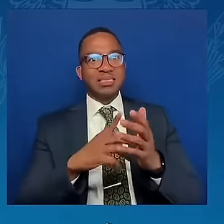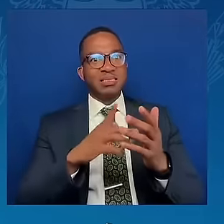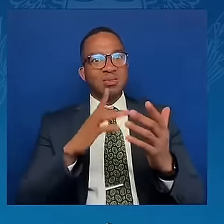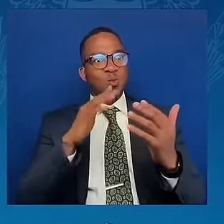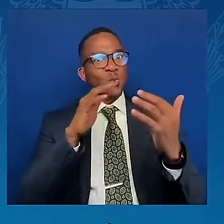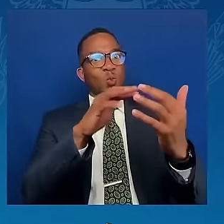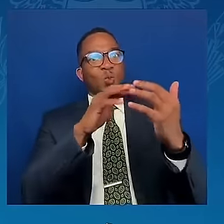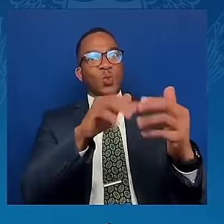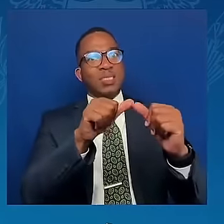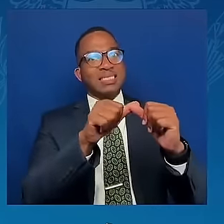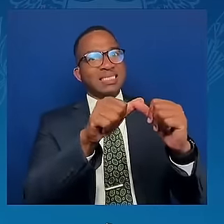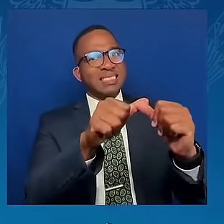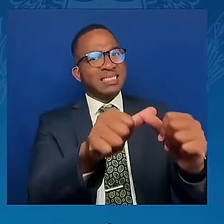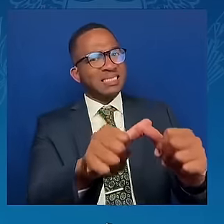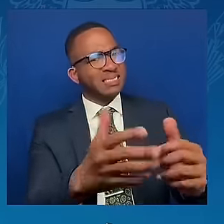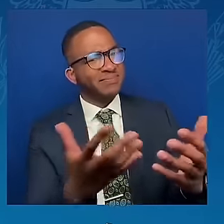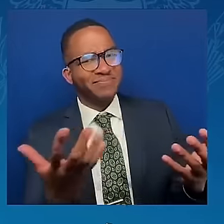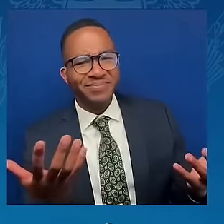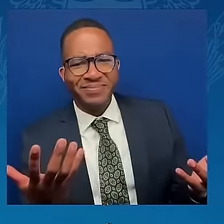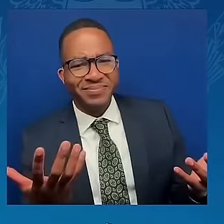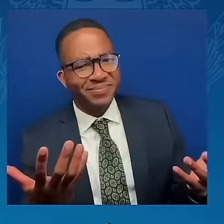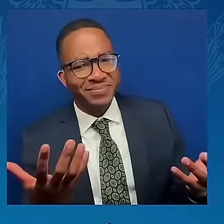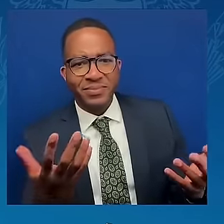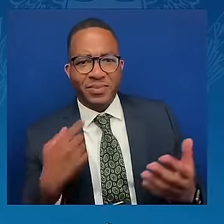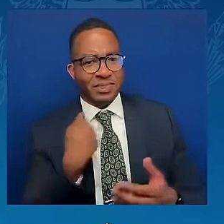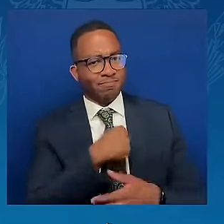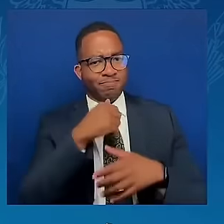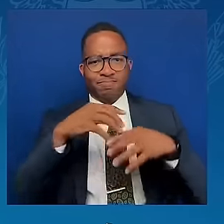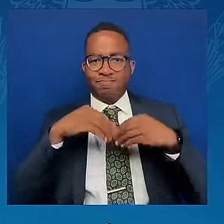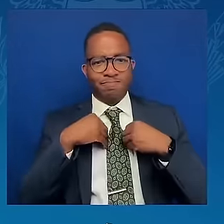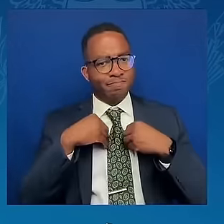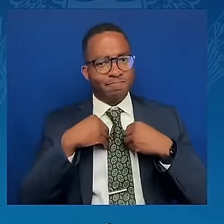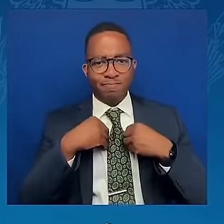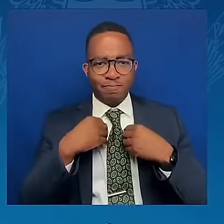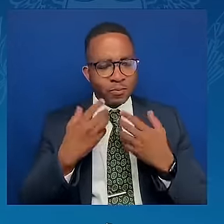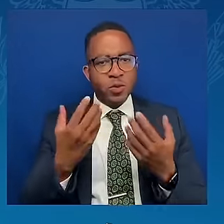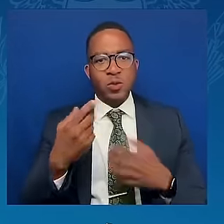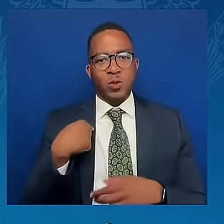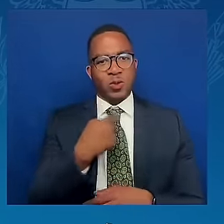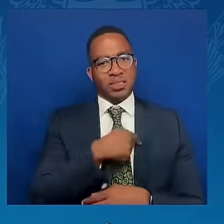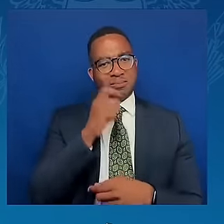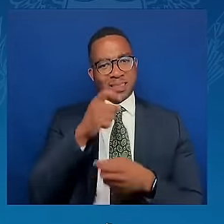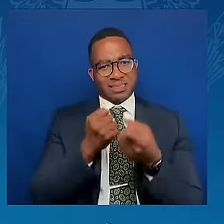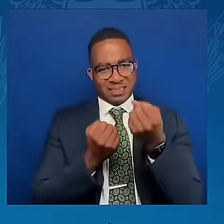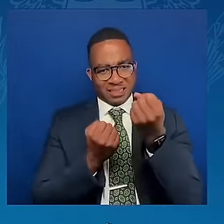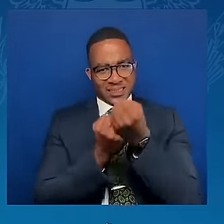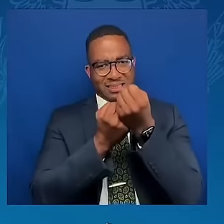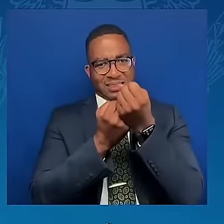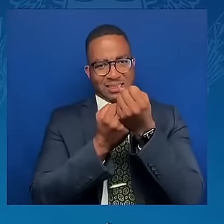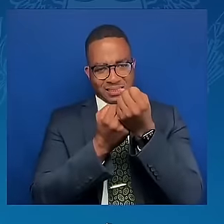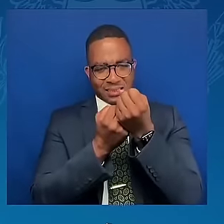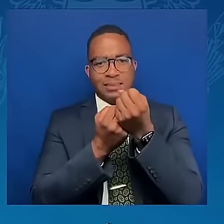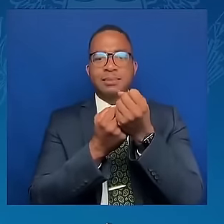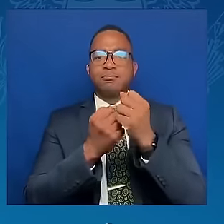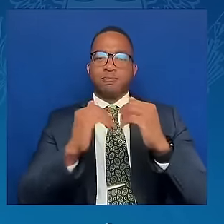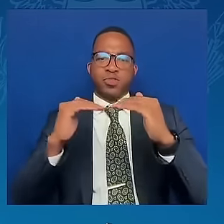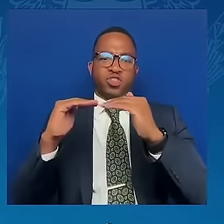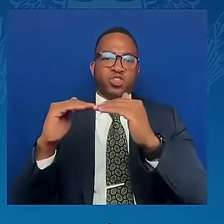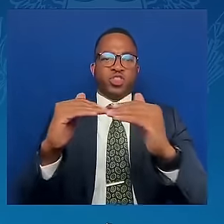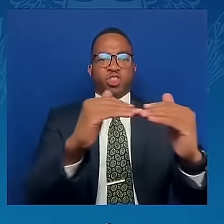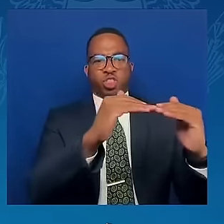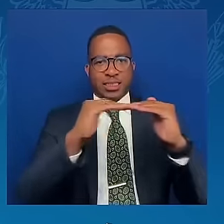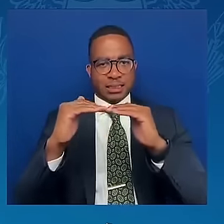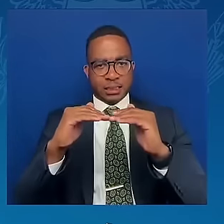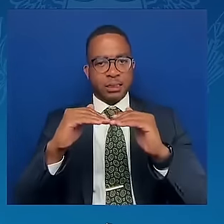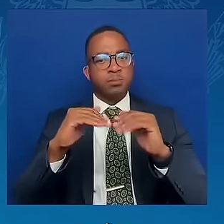a comprehensive, just and sustainable peace for Ukraine. One that